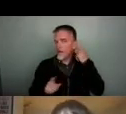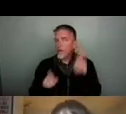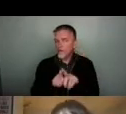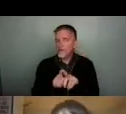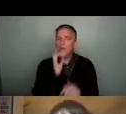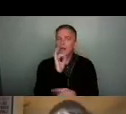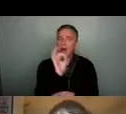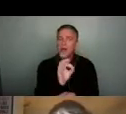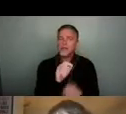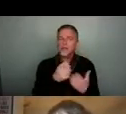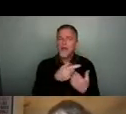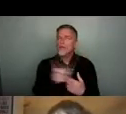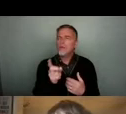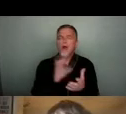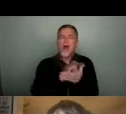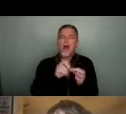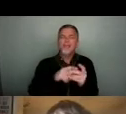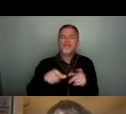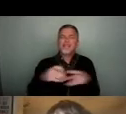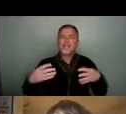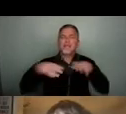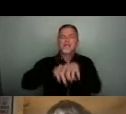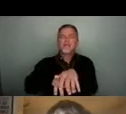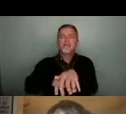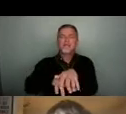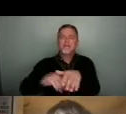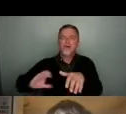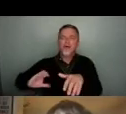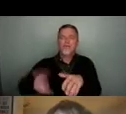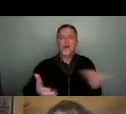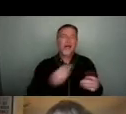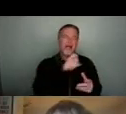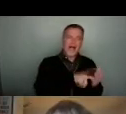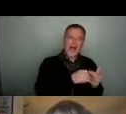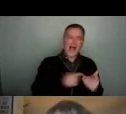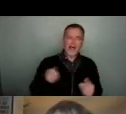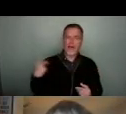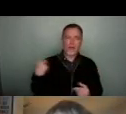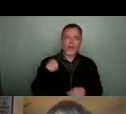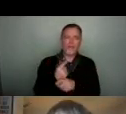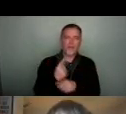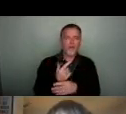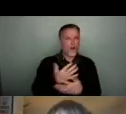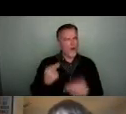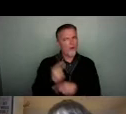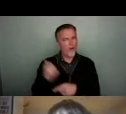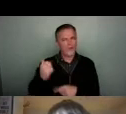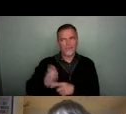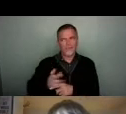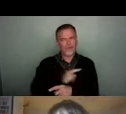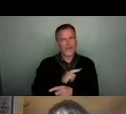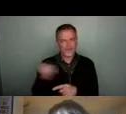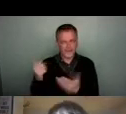asked about this idea of hybridity, which was something that Claire and I have talked an awful lot about actually over the last couple of weeks